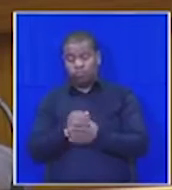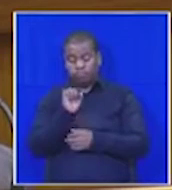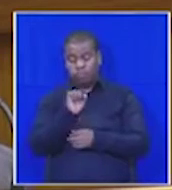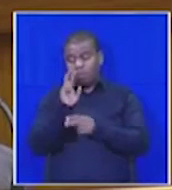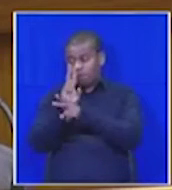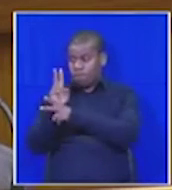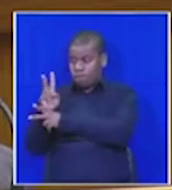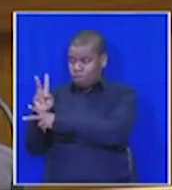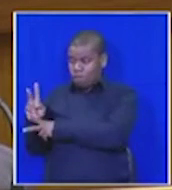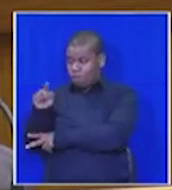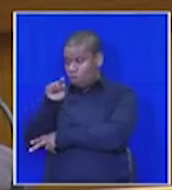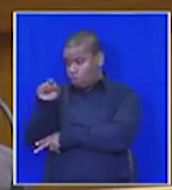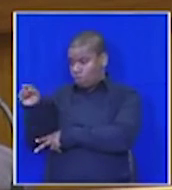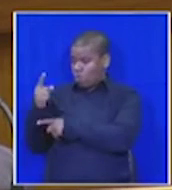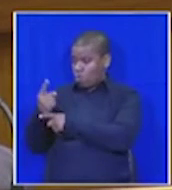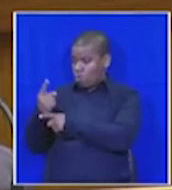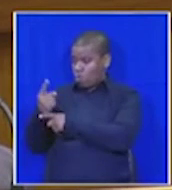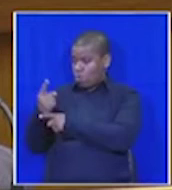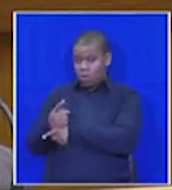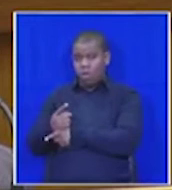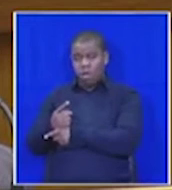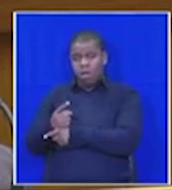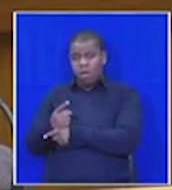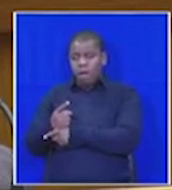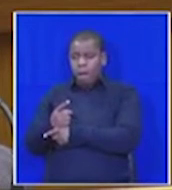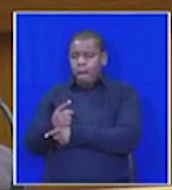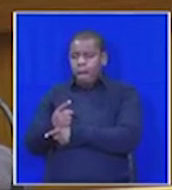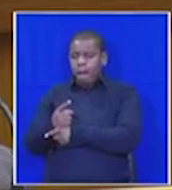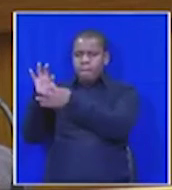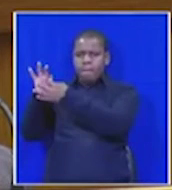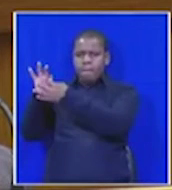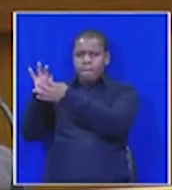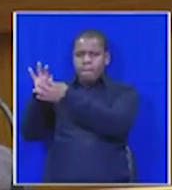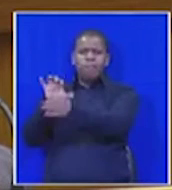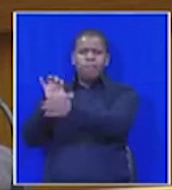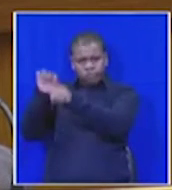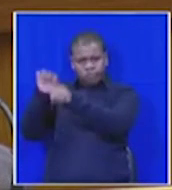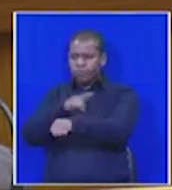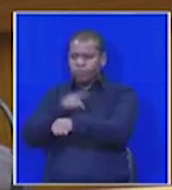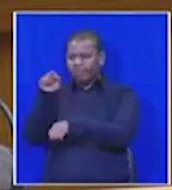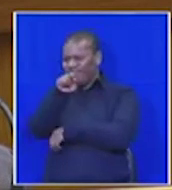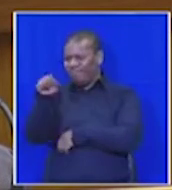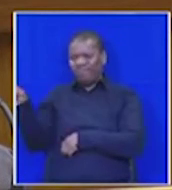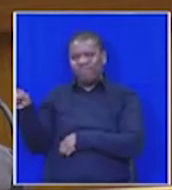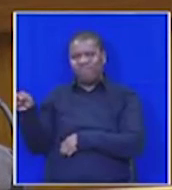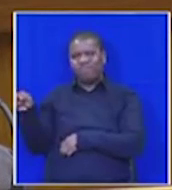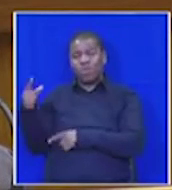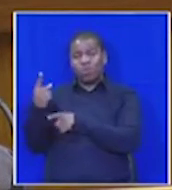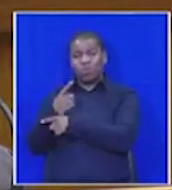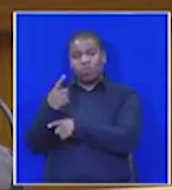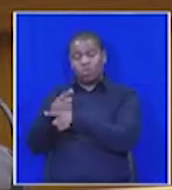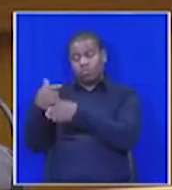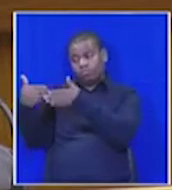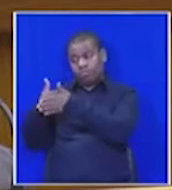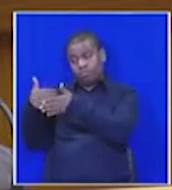is often the case because these state-owned enterprises hide behind the